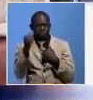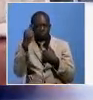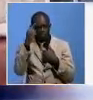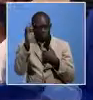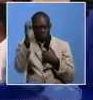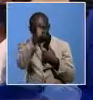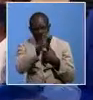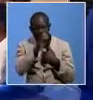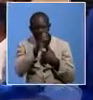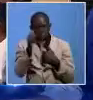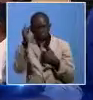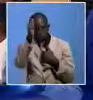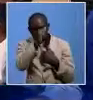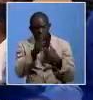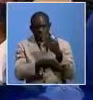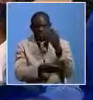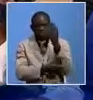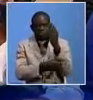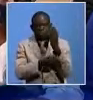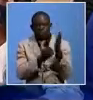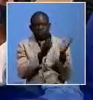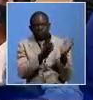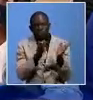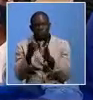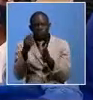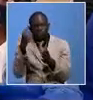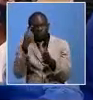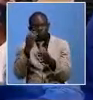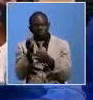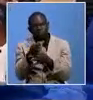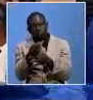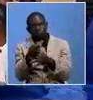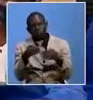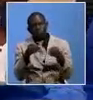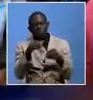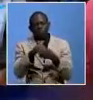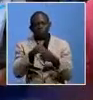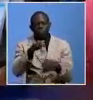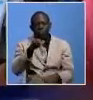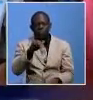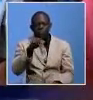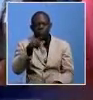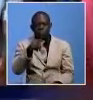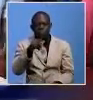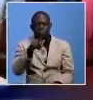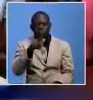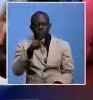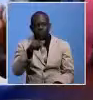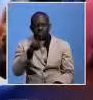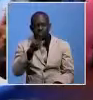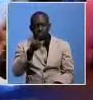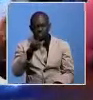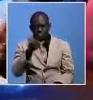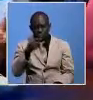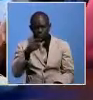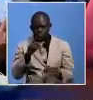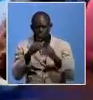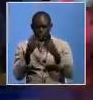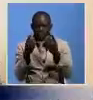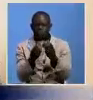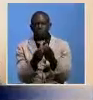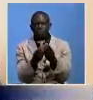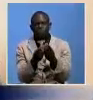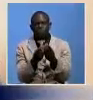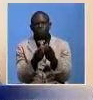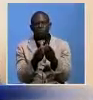the financing of the construction of the fish market and jet in Pulungu District. This is the way we should go. Any roadblocks, really, I'm